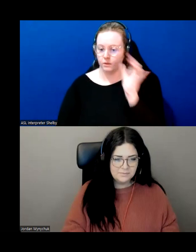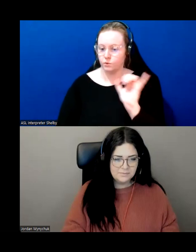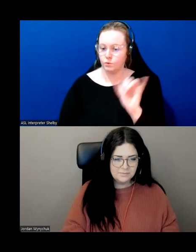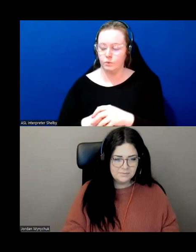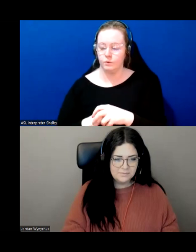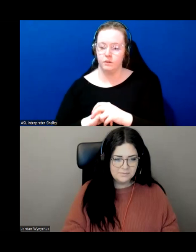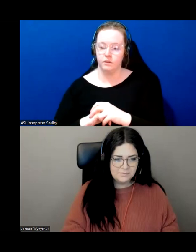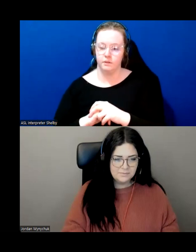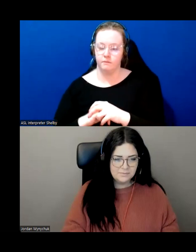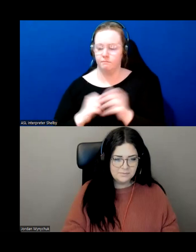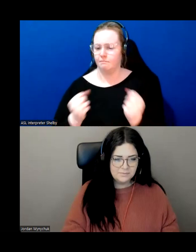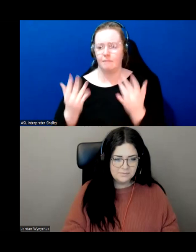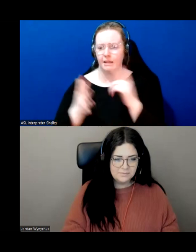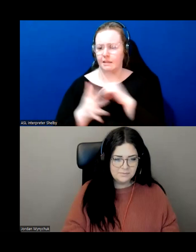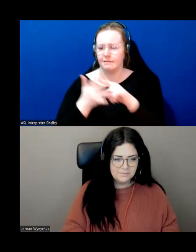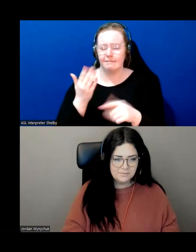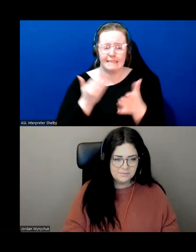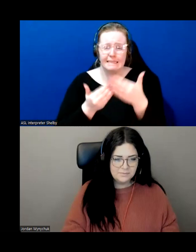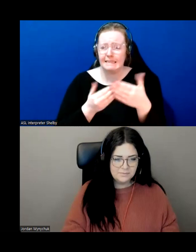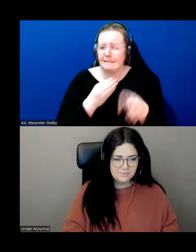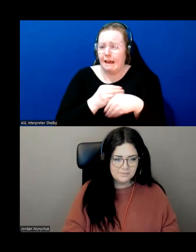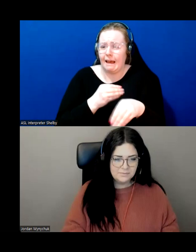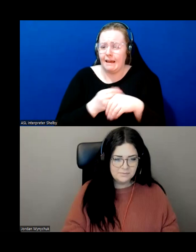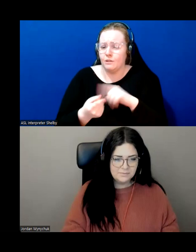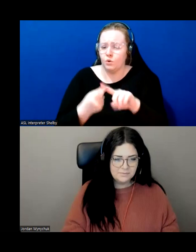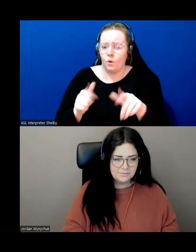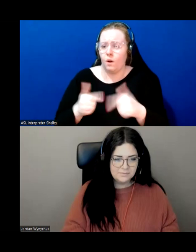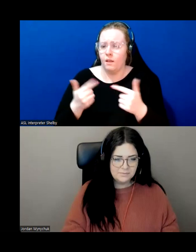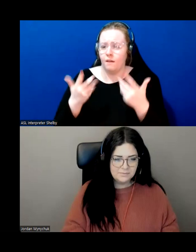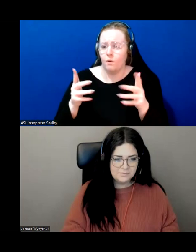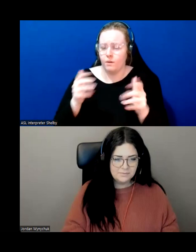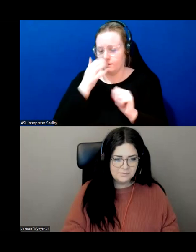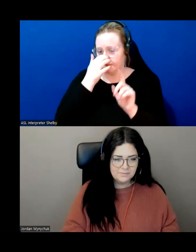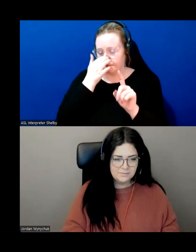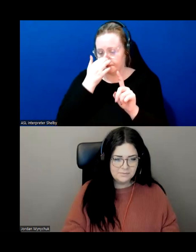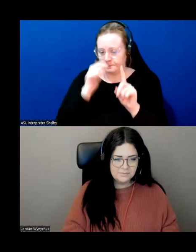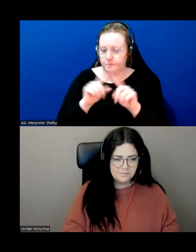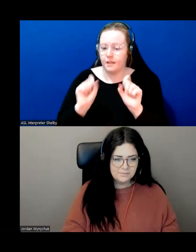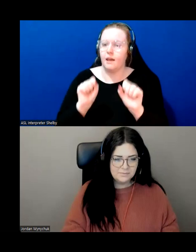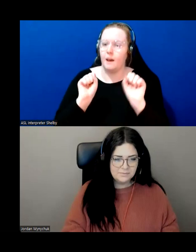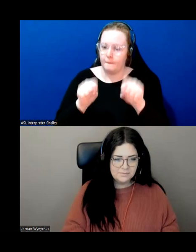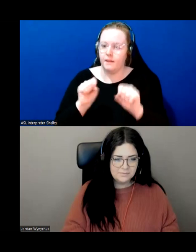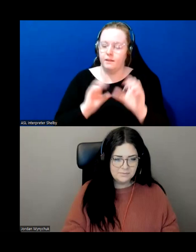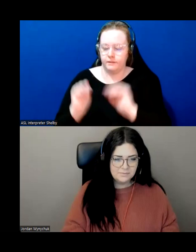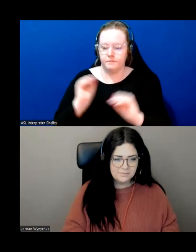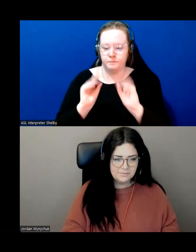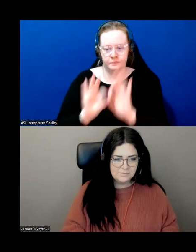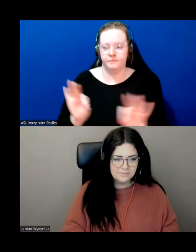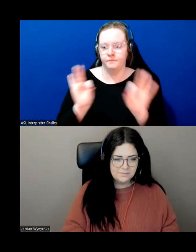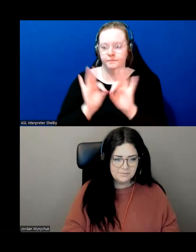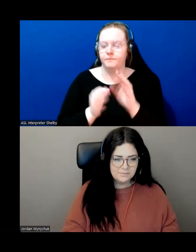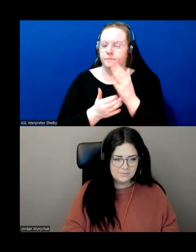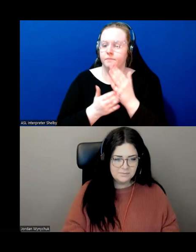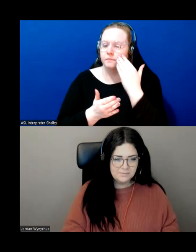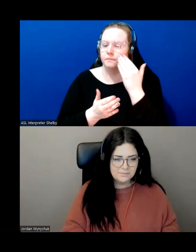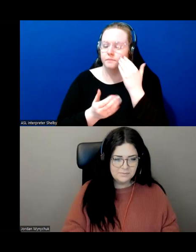and lots of things like that uh yeah the range of motion is really good to work on i've had people say it helps them